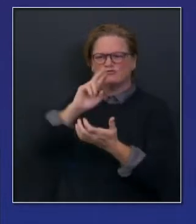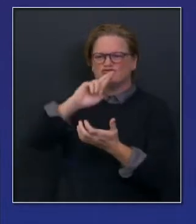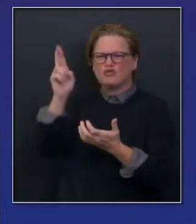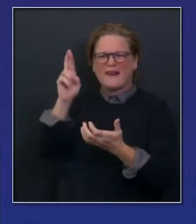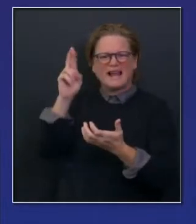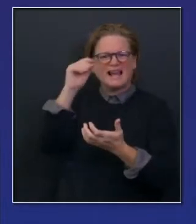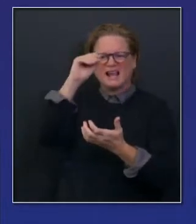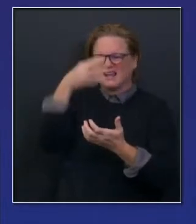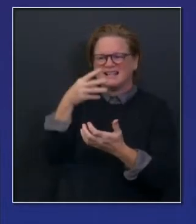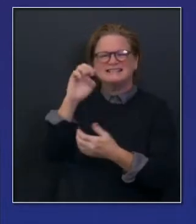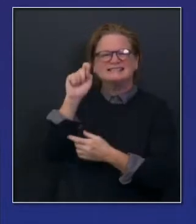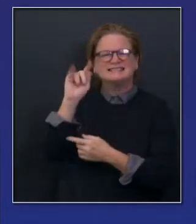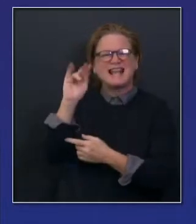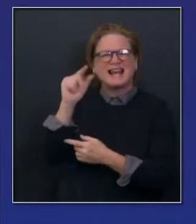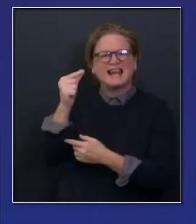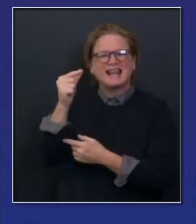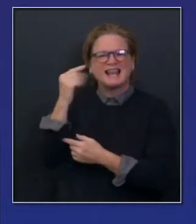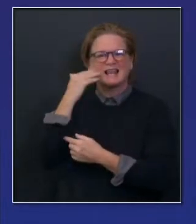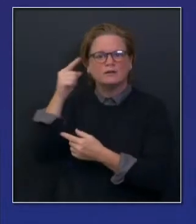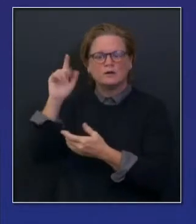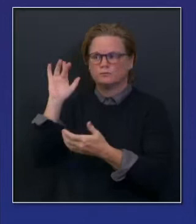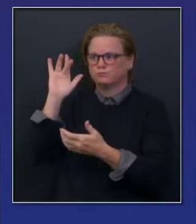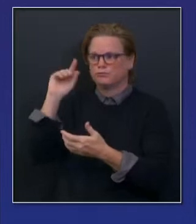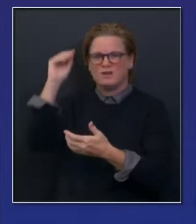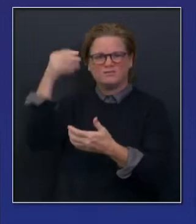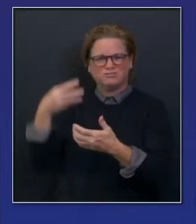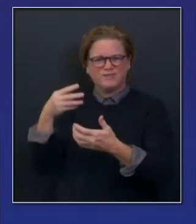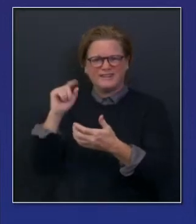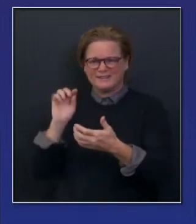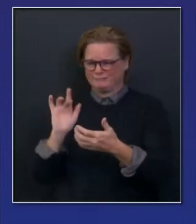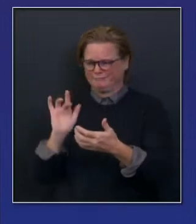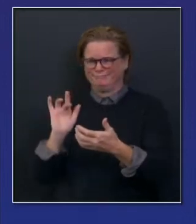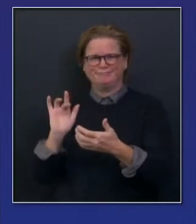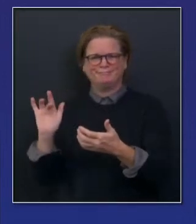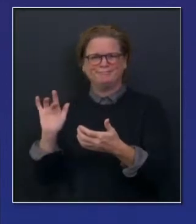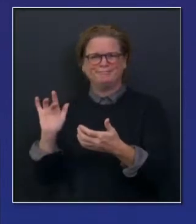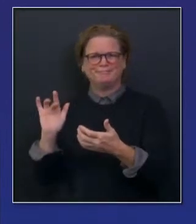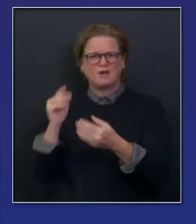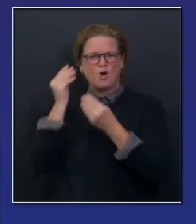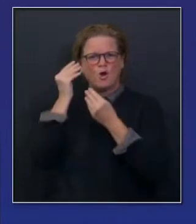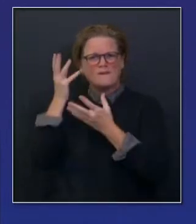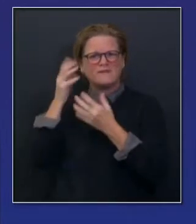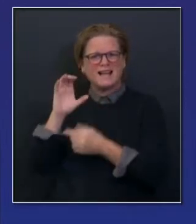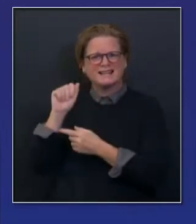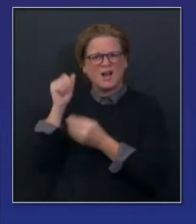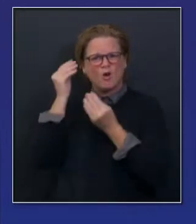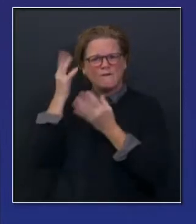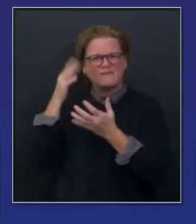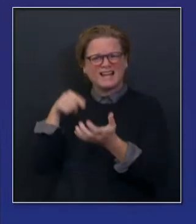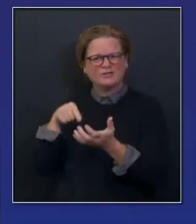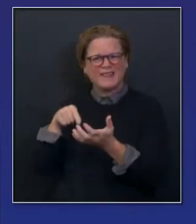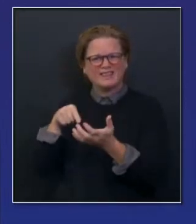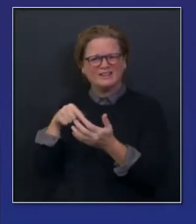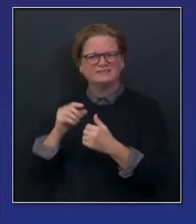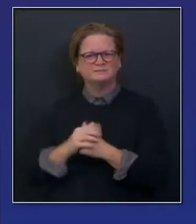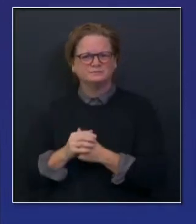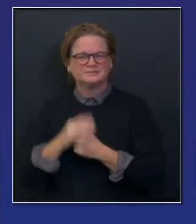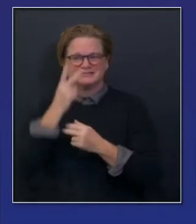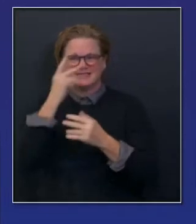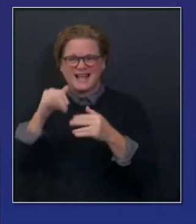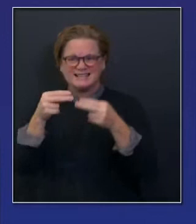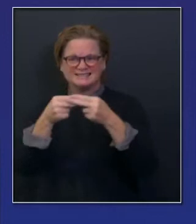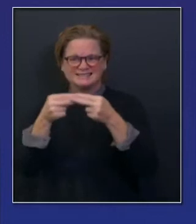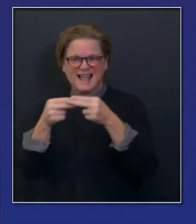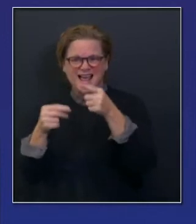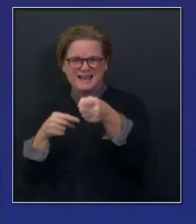listening. It's very easy to do. It's literally two or three prompts. And you've got it up and running. Go to Google, the Android platform.